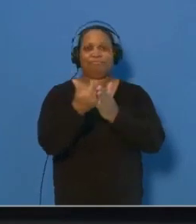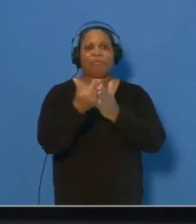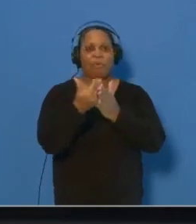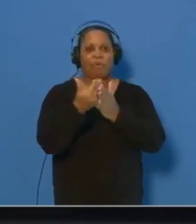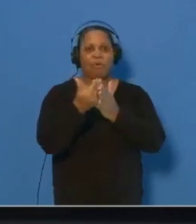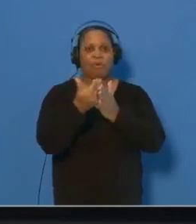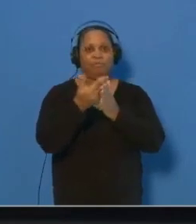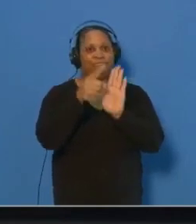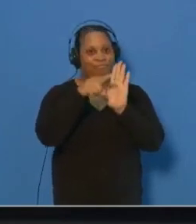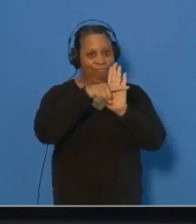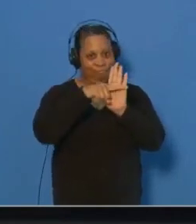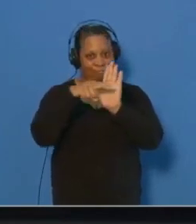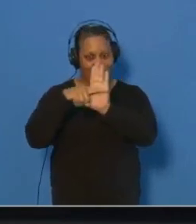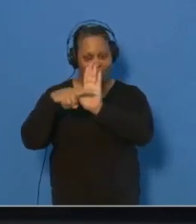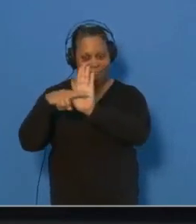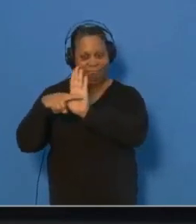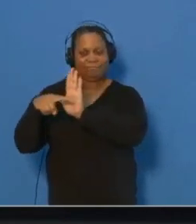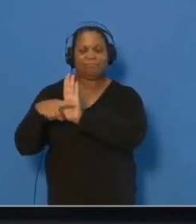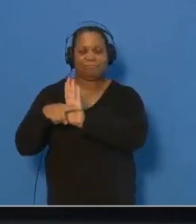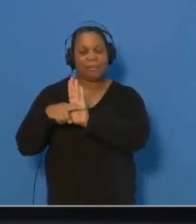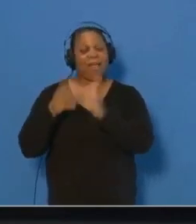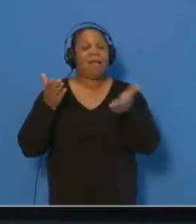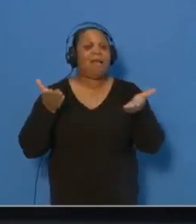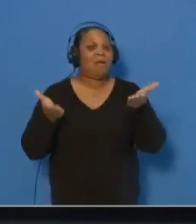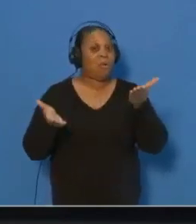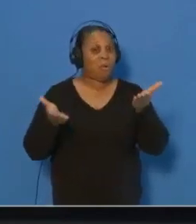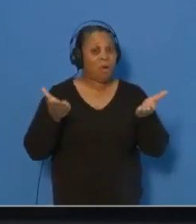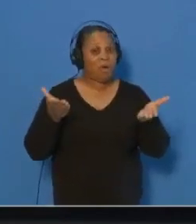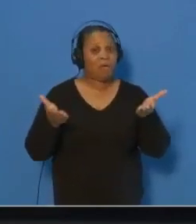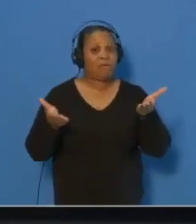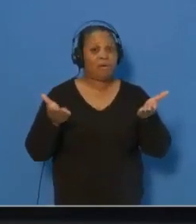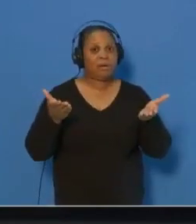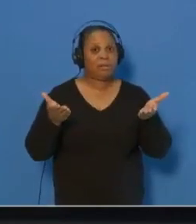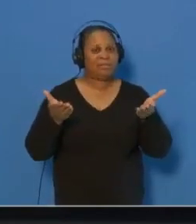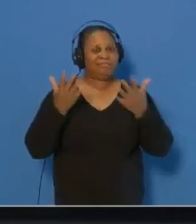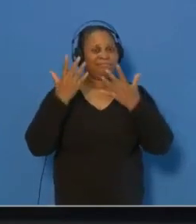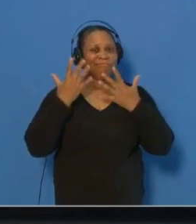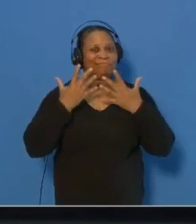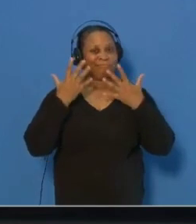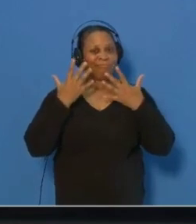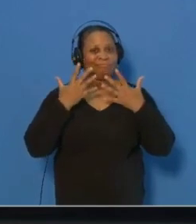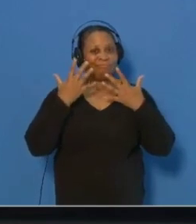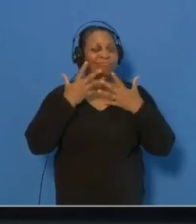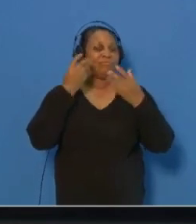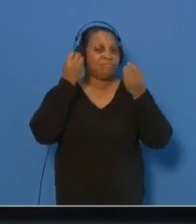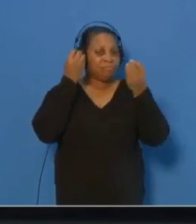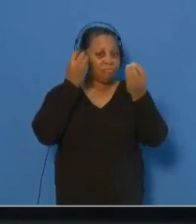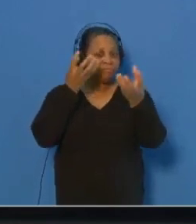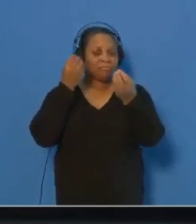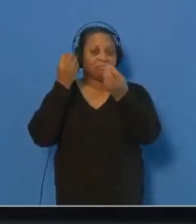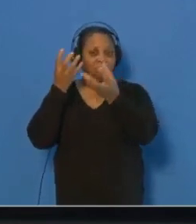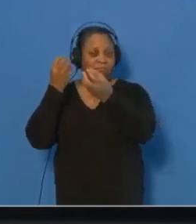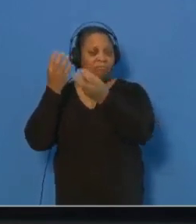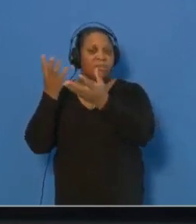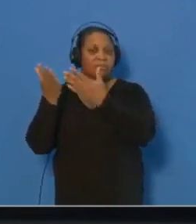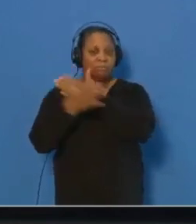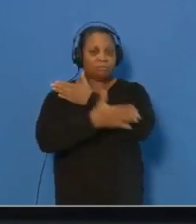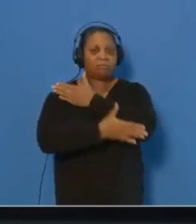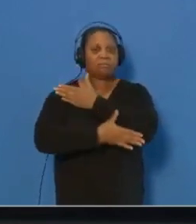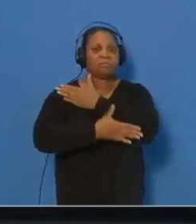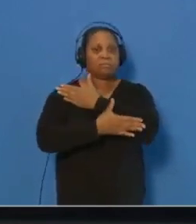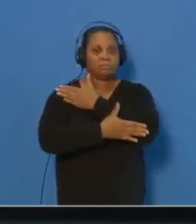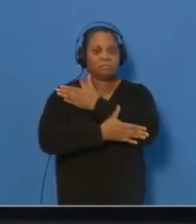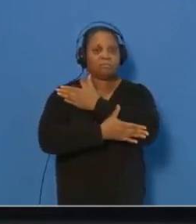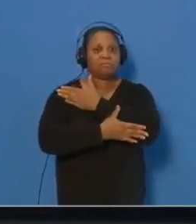came back on negative. However, it is my sad duty to inform the country that